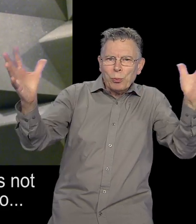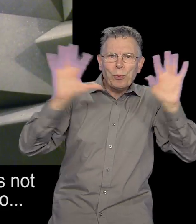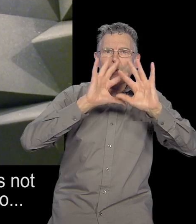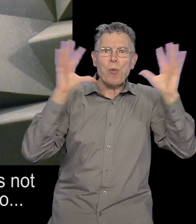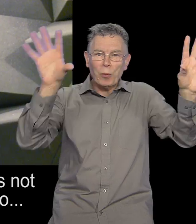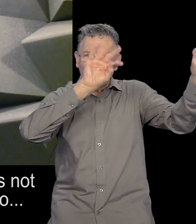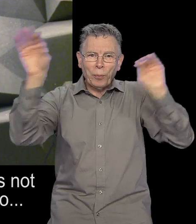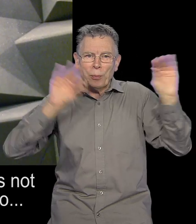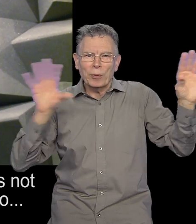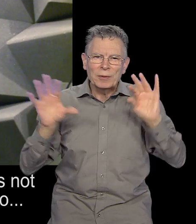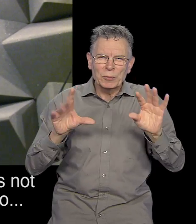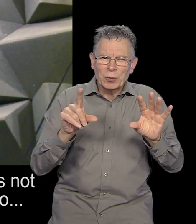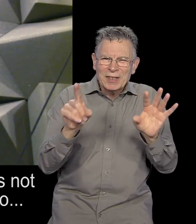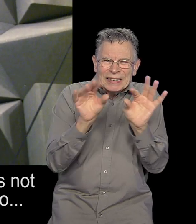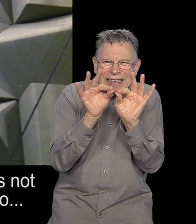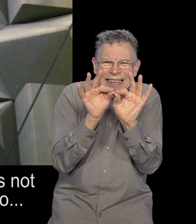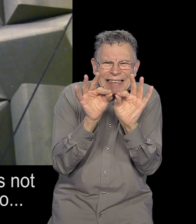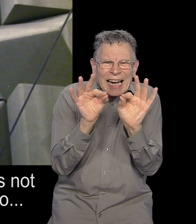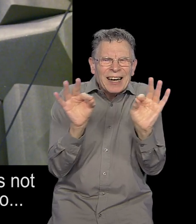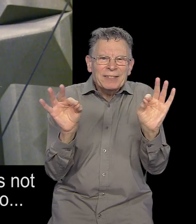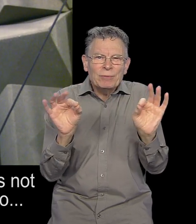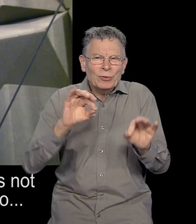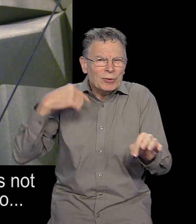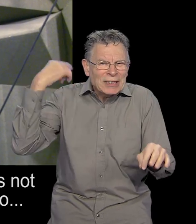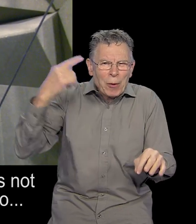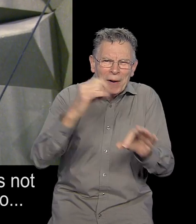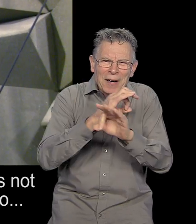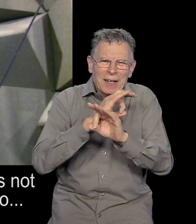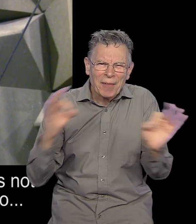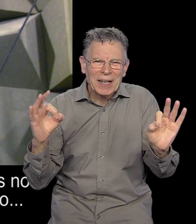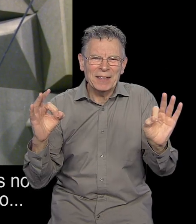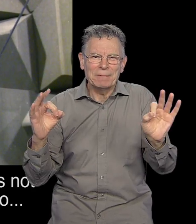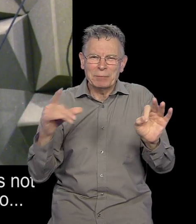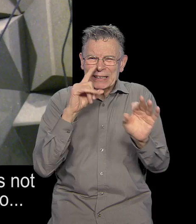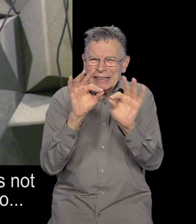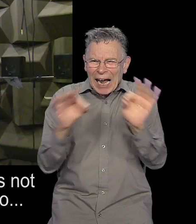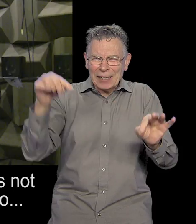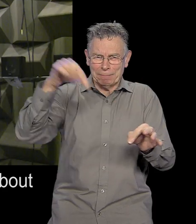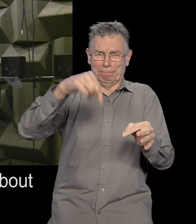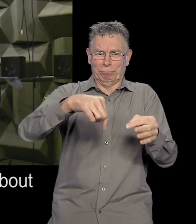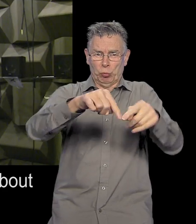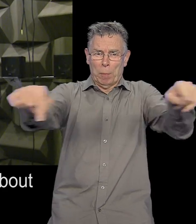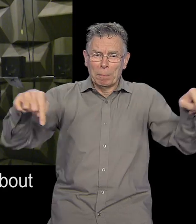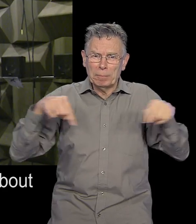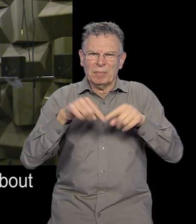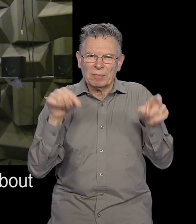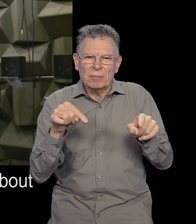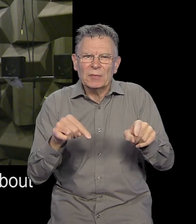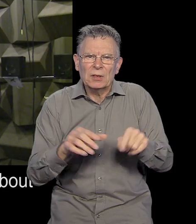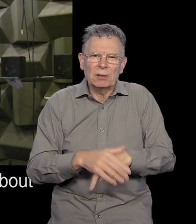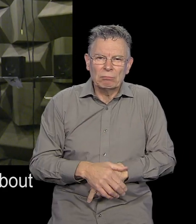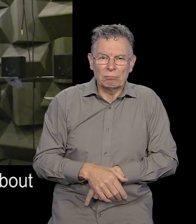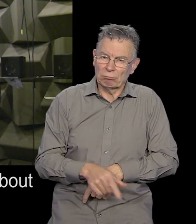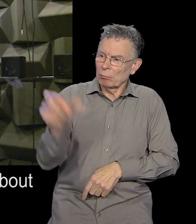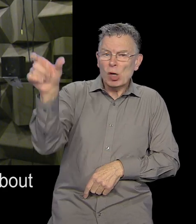wall that absorb all reflections. So, it's not only silent here, but there's also no reflections of